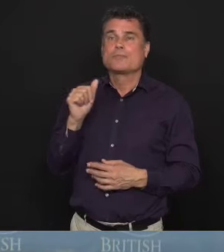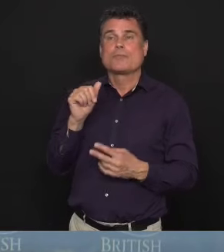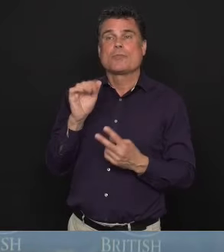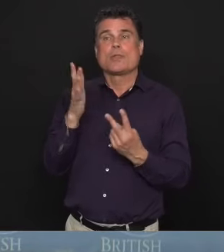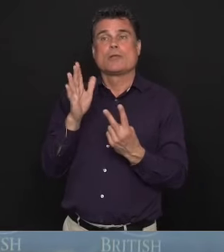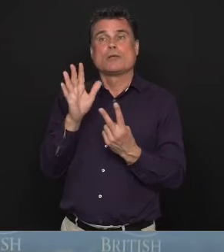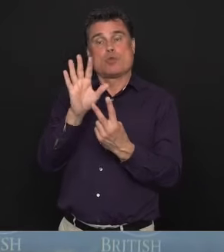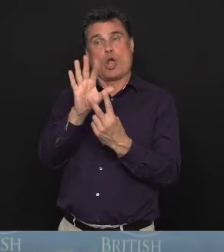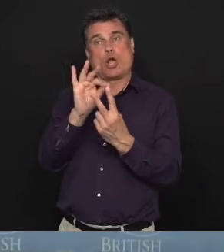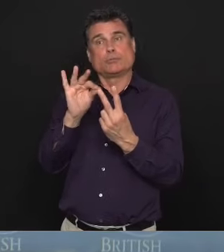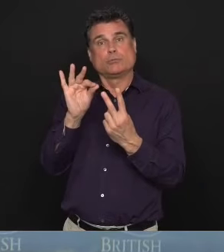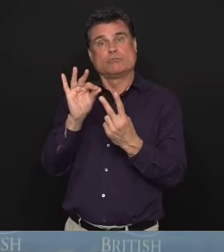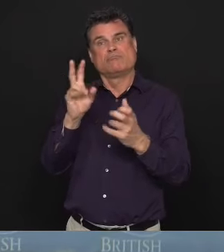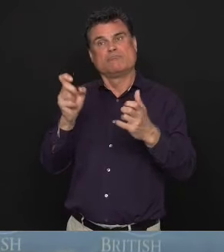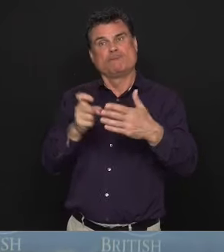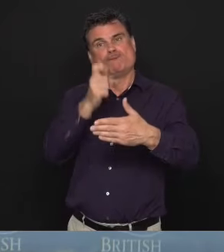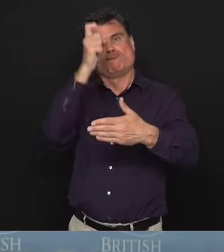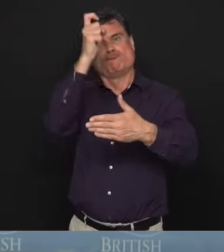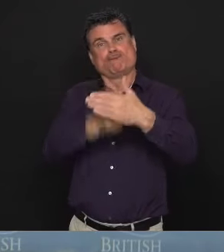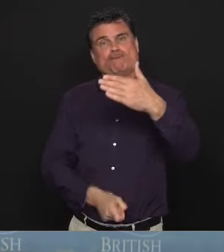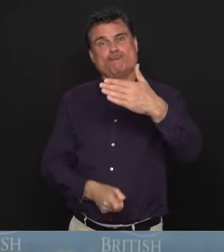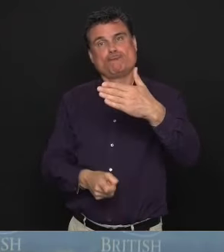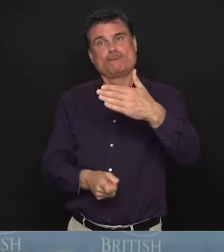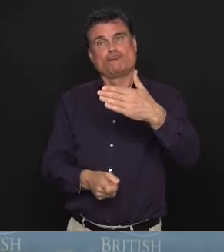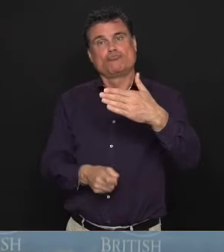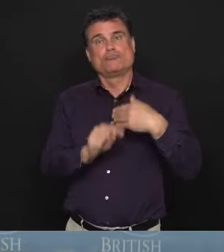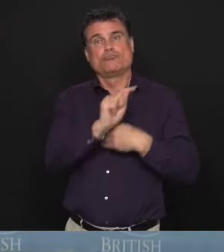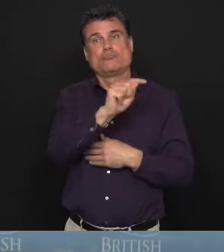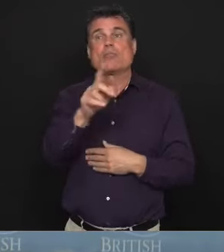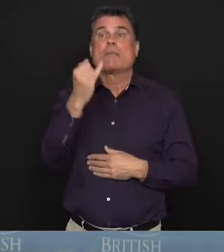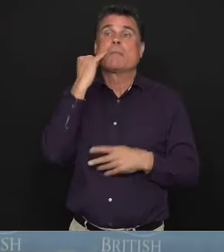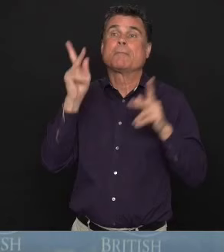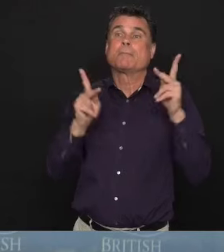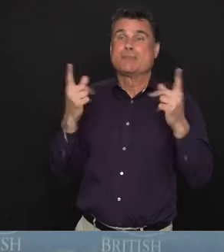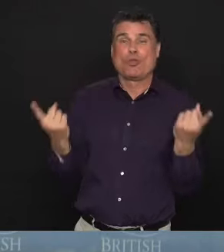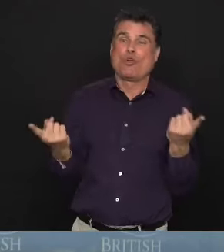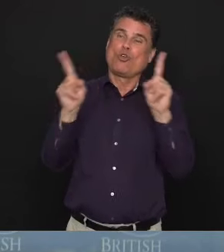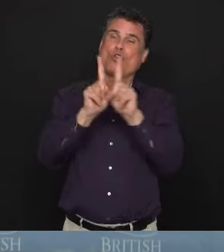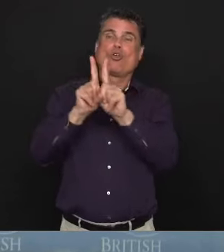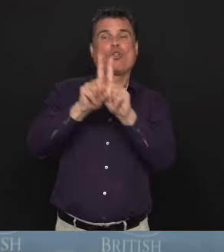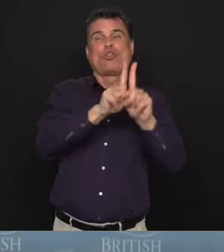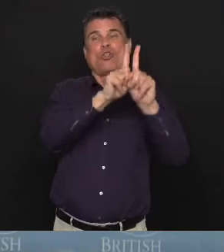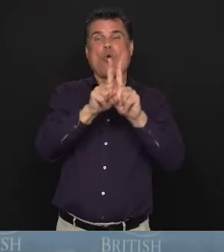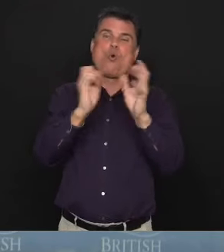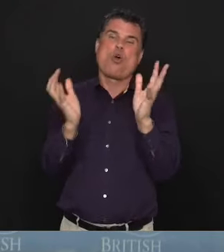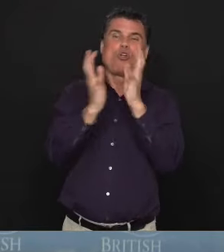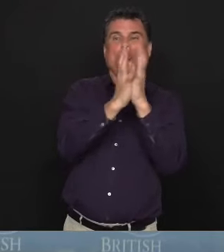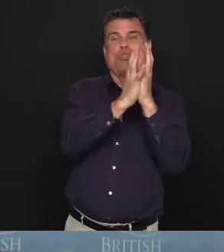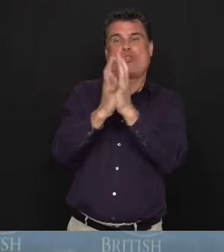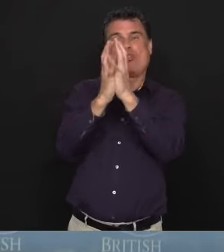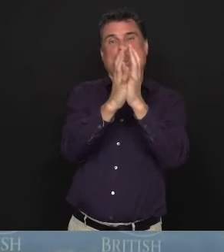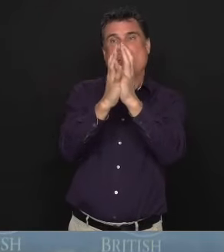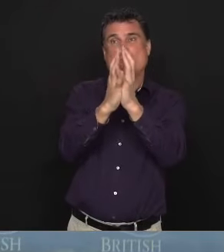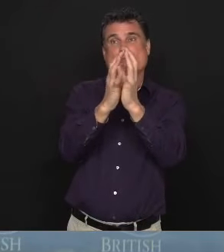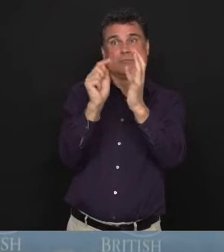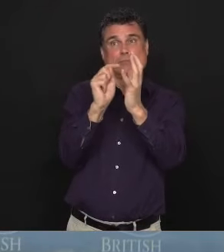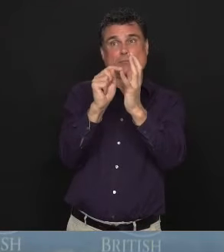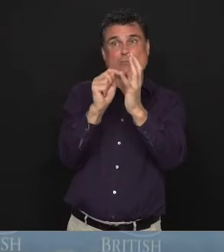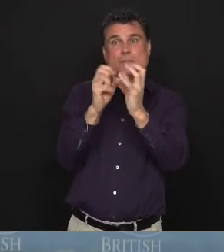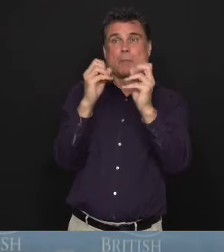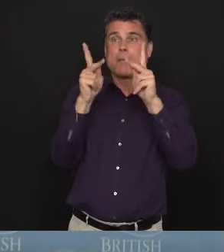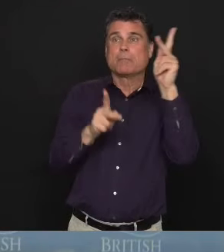people who are not socially distancing. mean, we are seeing thousands of people getting warnings. And